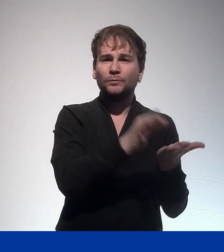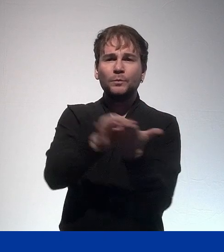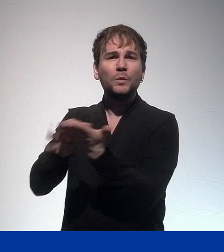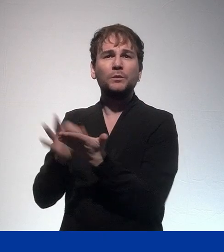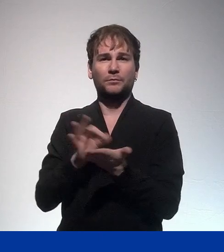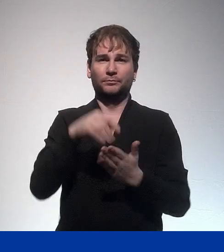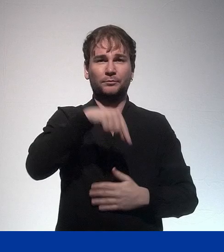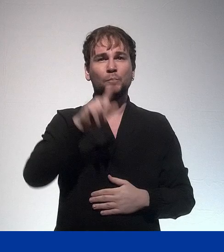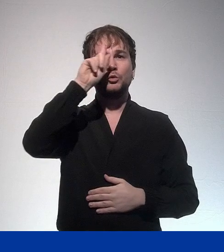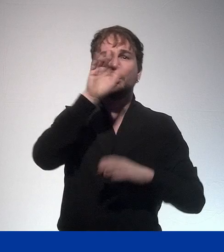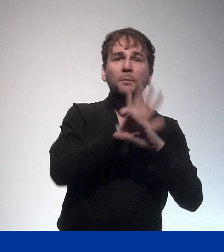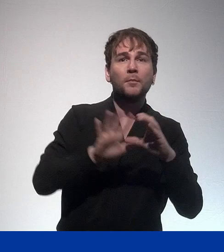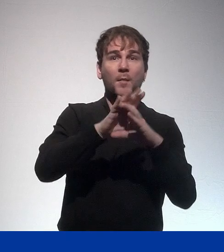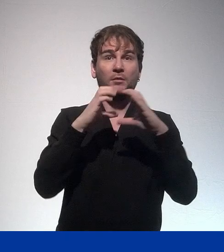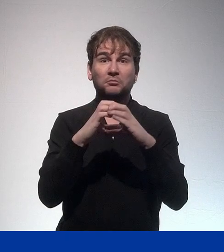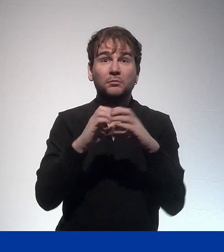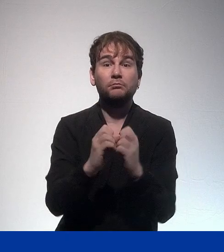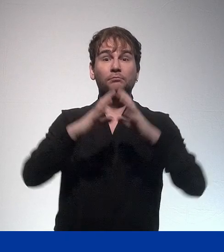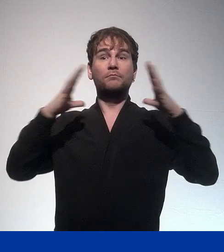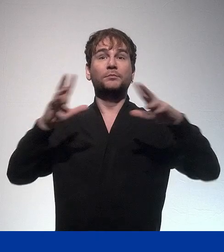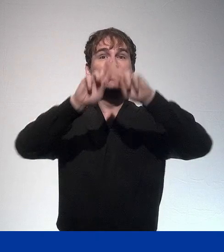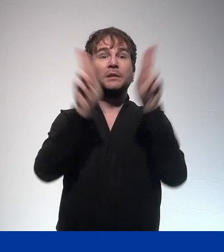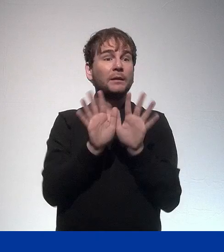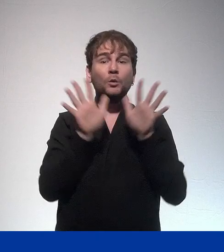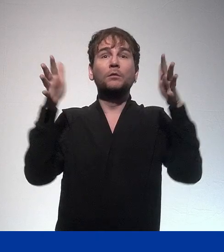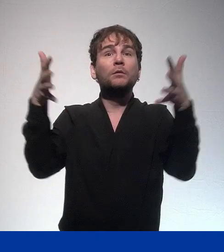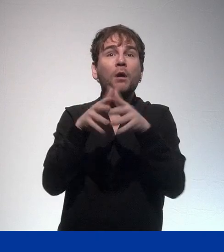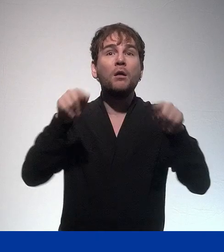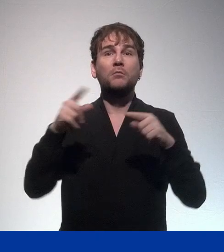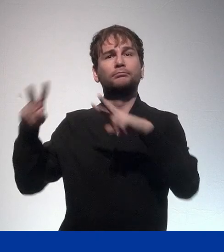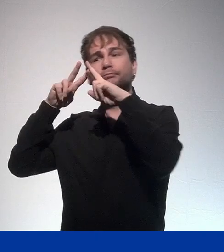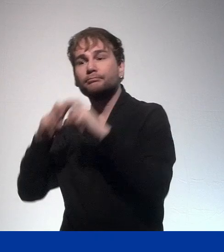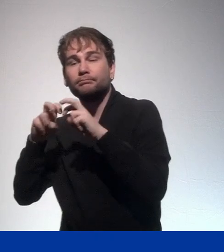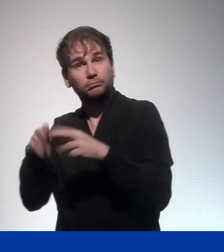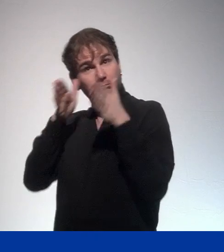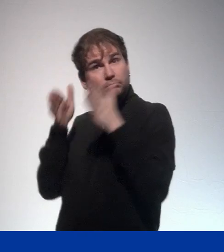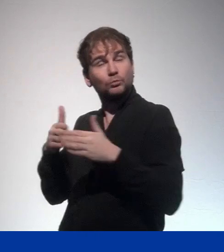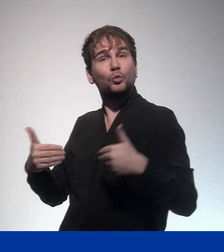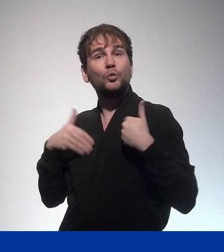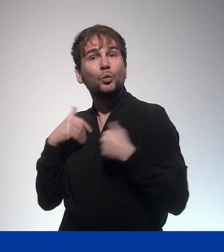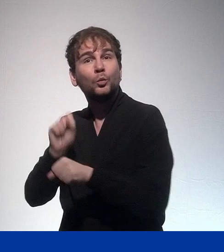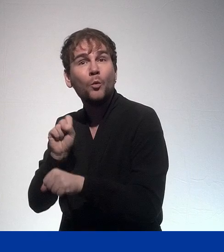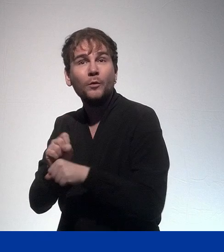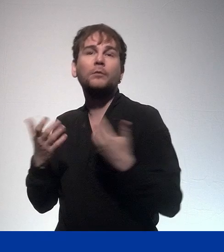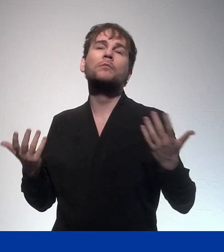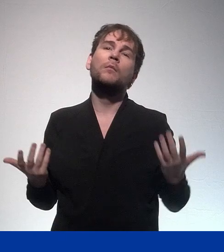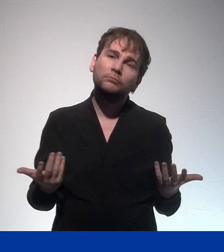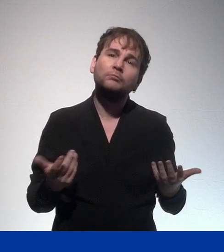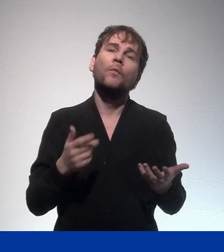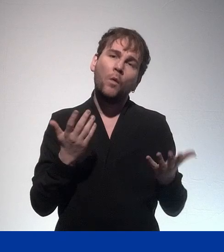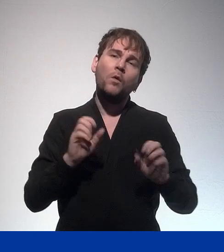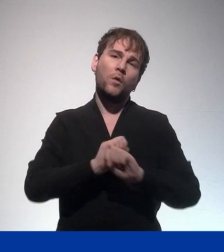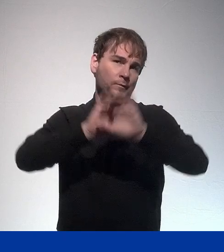bodies at the local, regional, national level, European and international organizations, the research community, and of course,